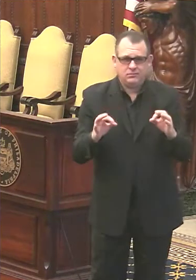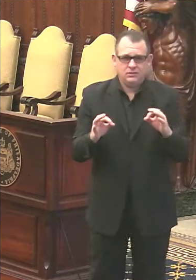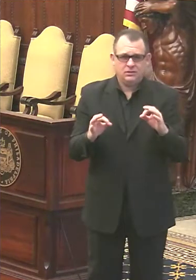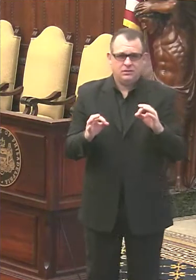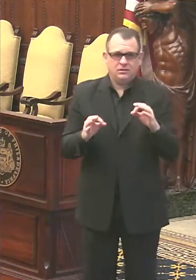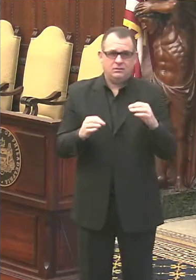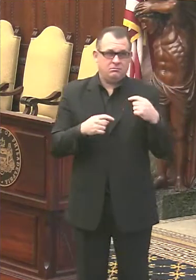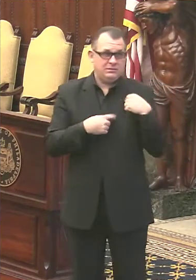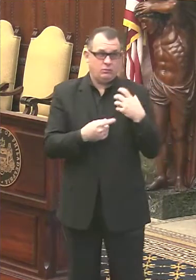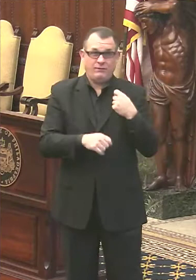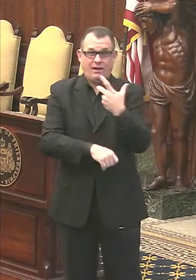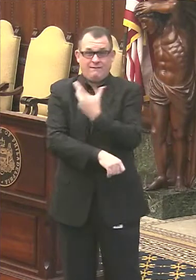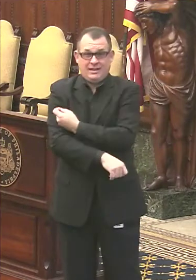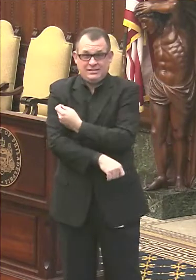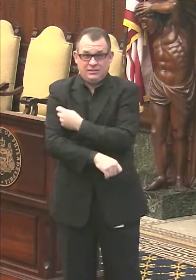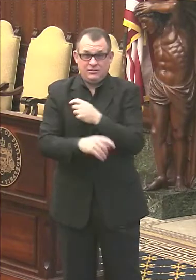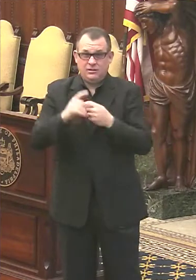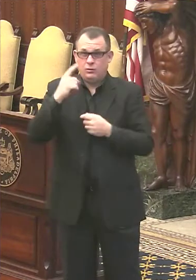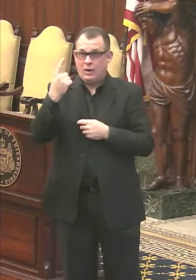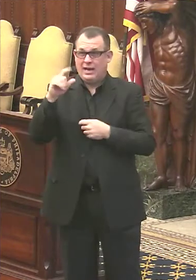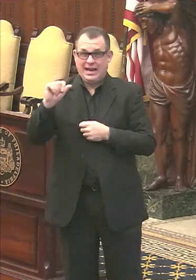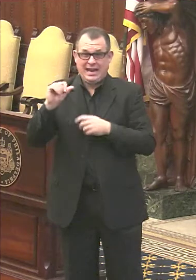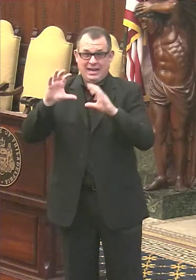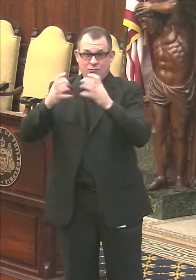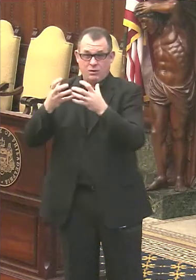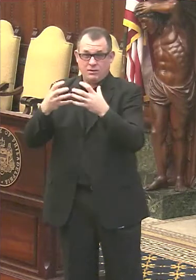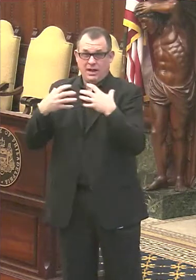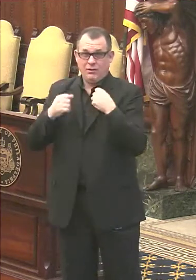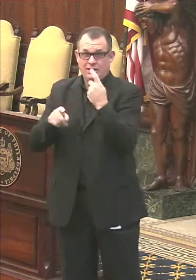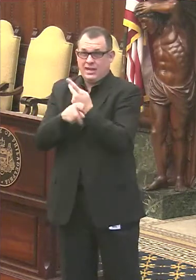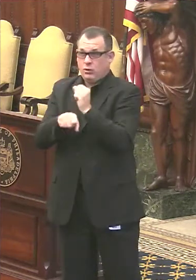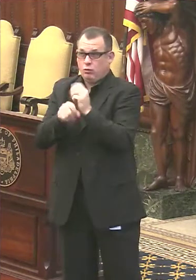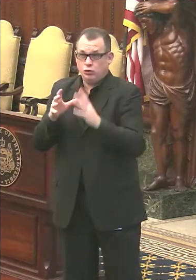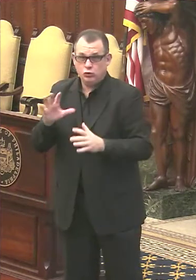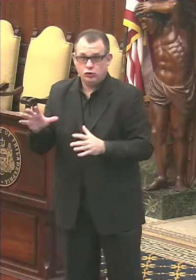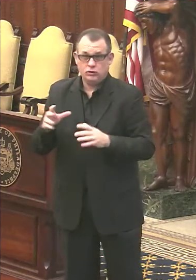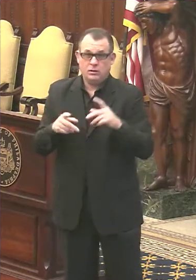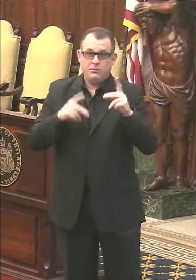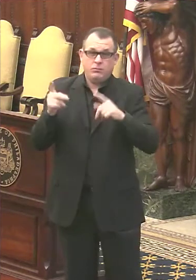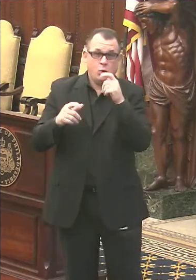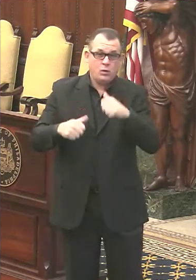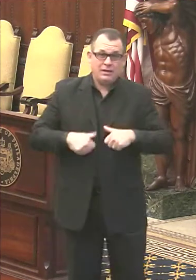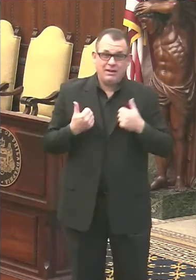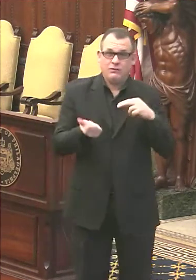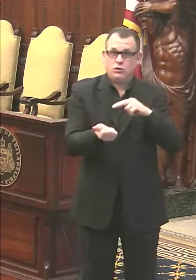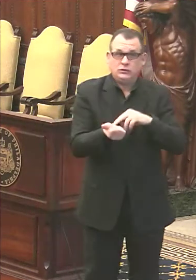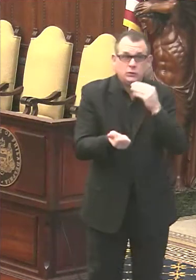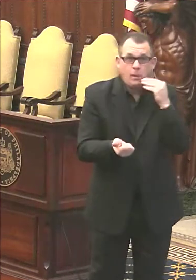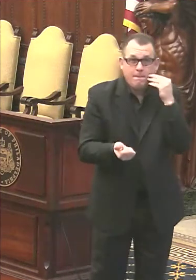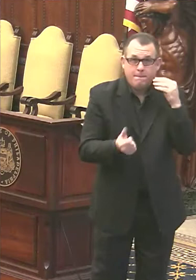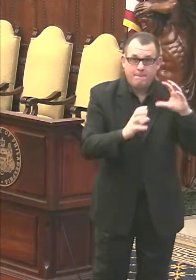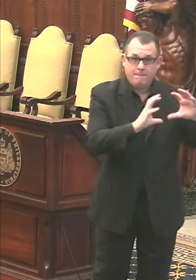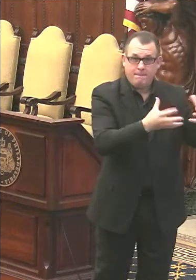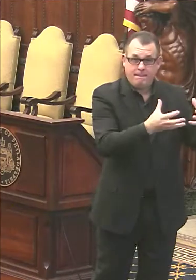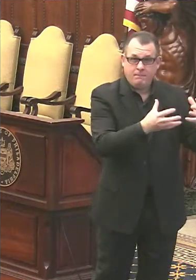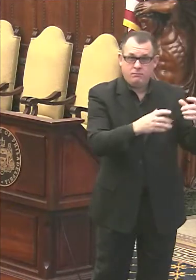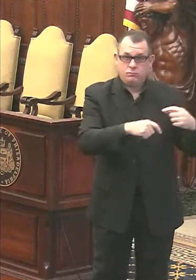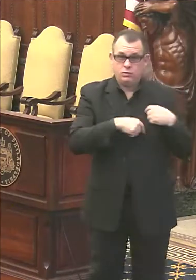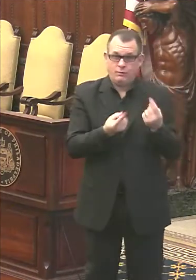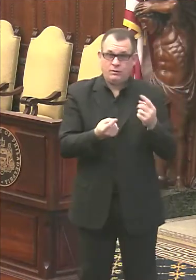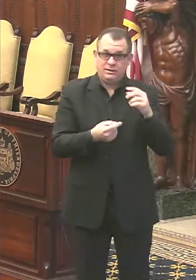what we call Phase 1A. That includes health care workers and people who live in nursing homes. So far, we've vaccinated 72